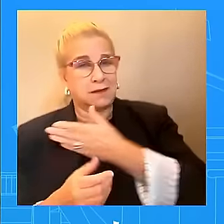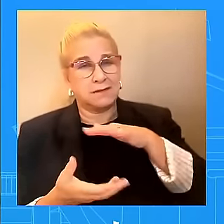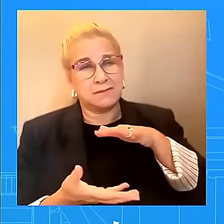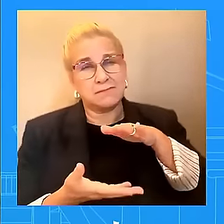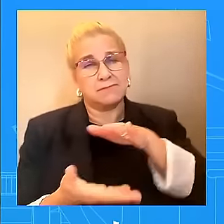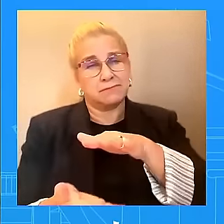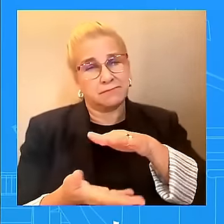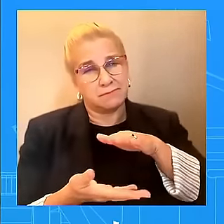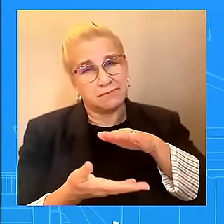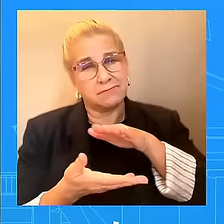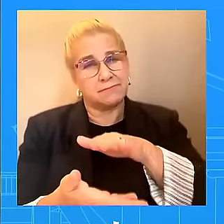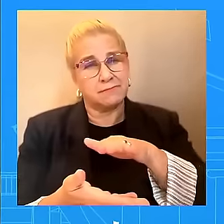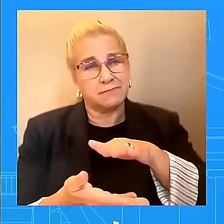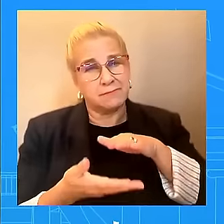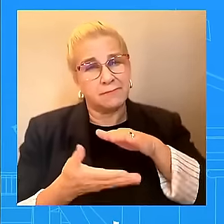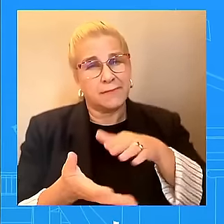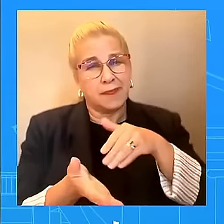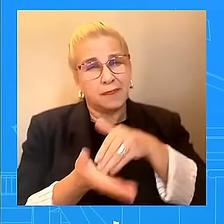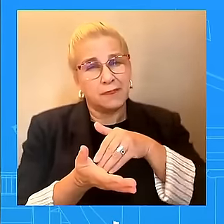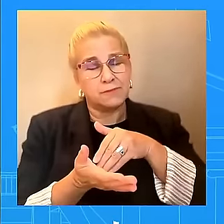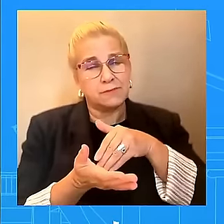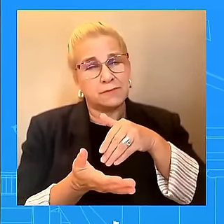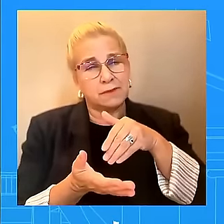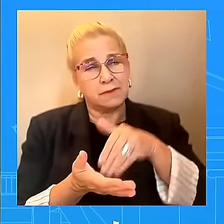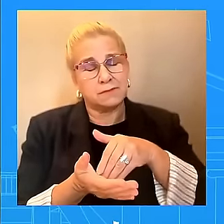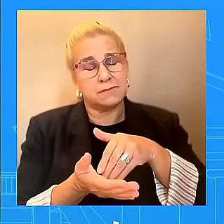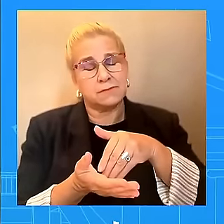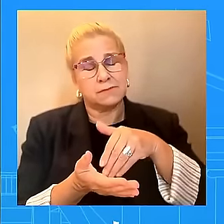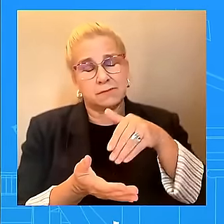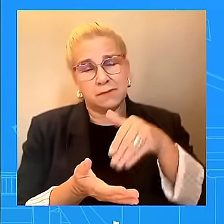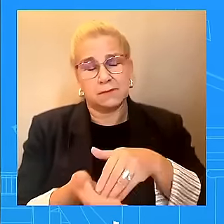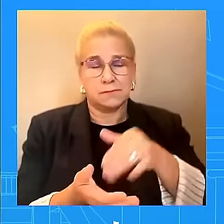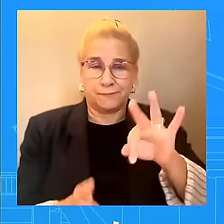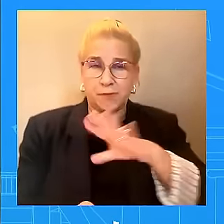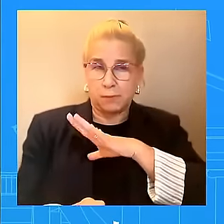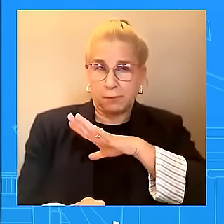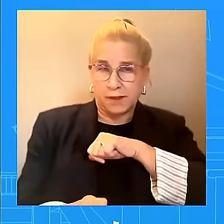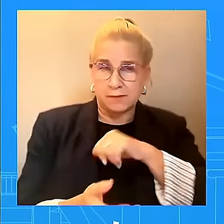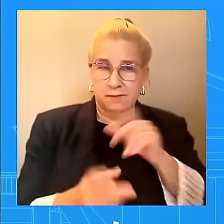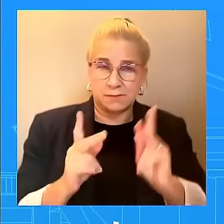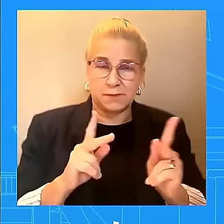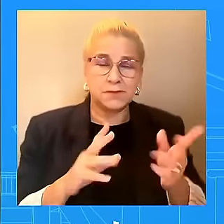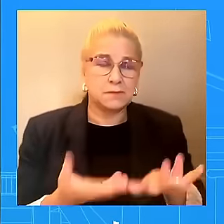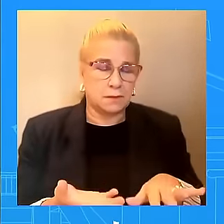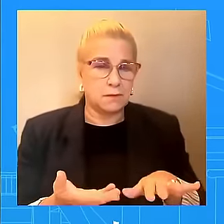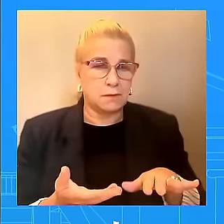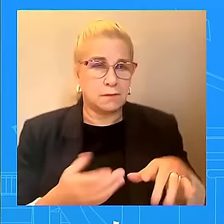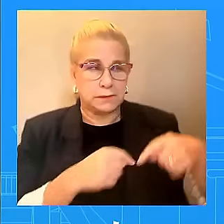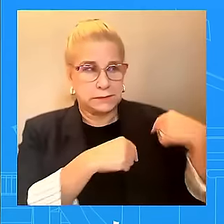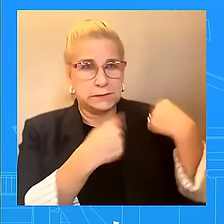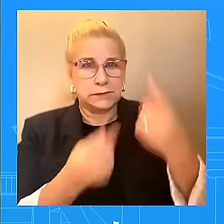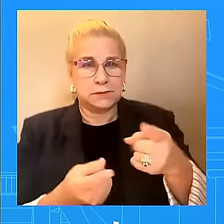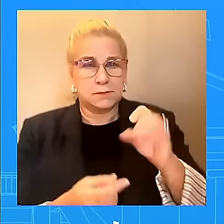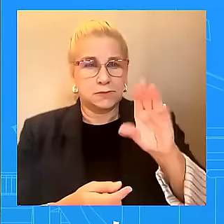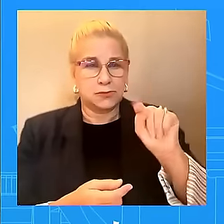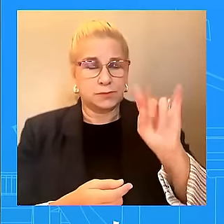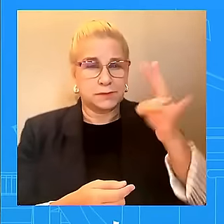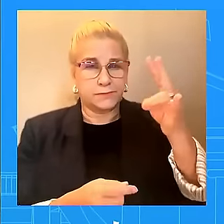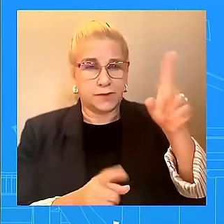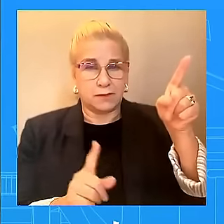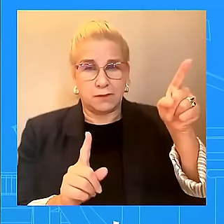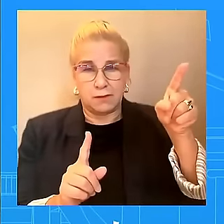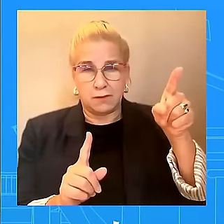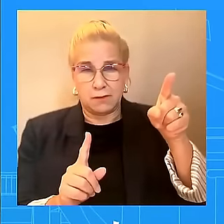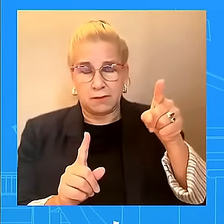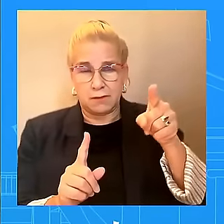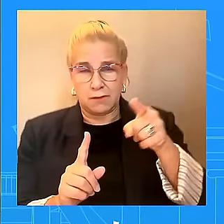has unleashed. President Biden will never stop working to end the suffering of all people, and he continues